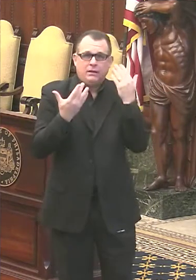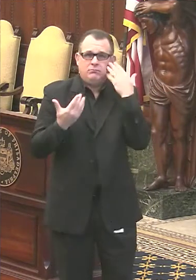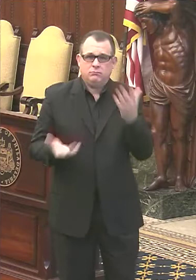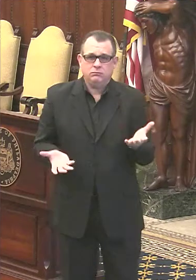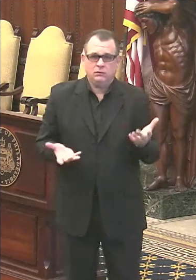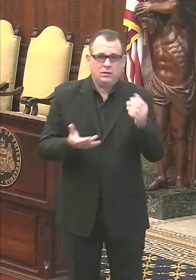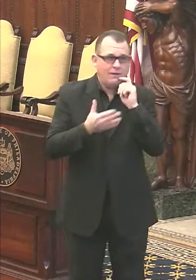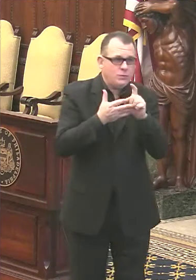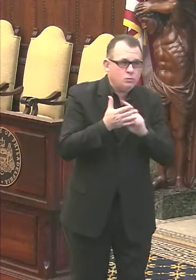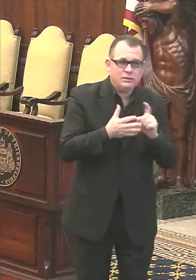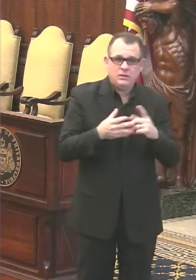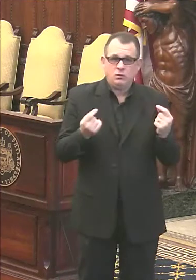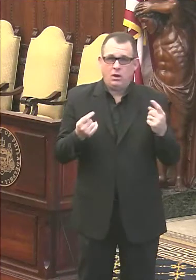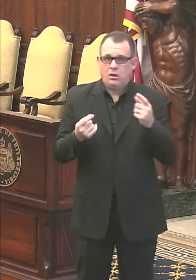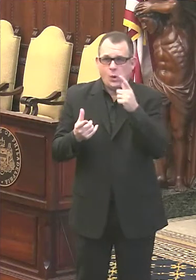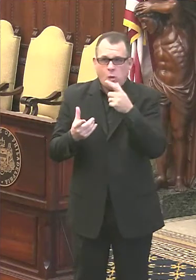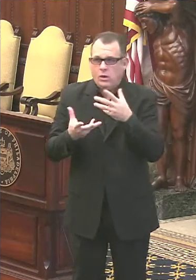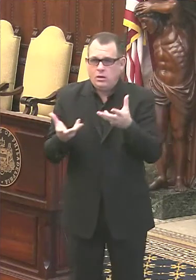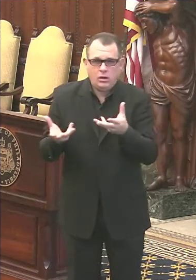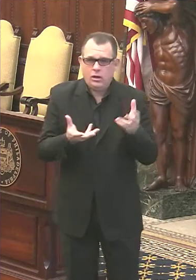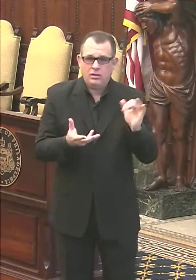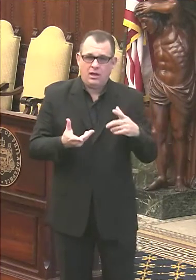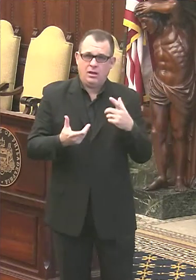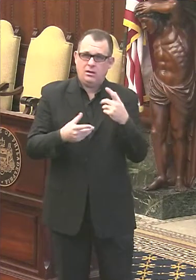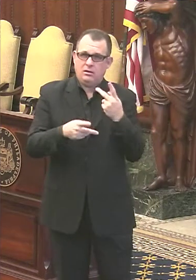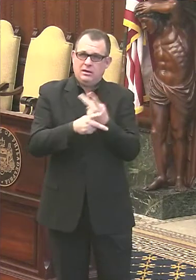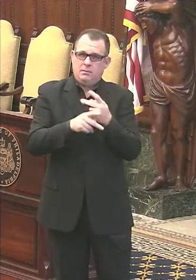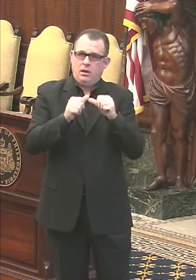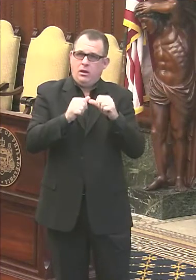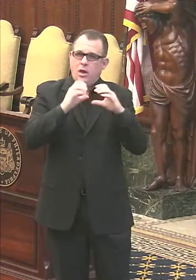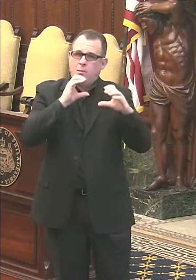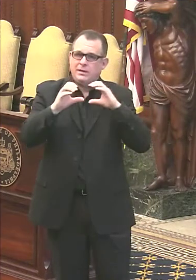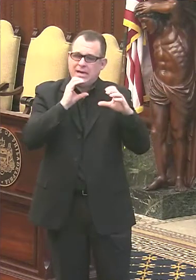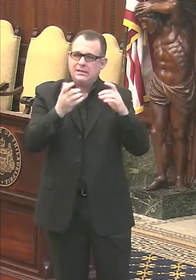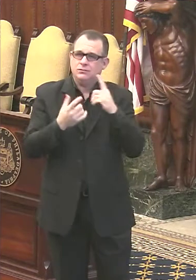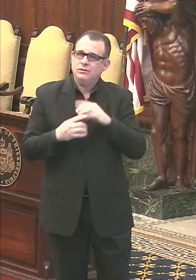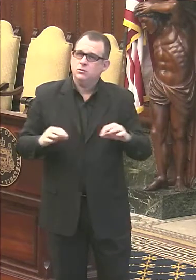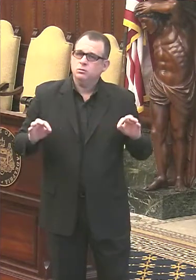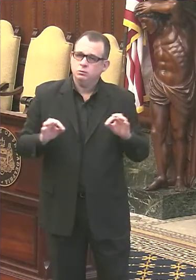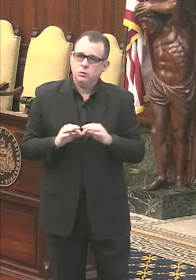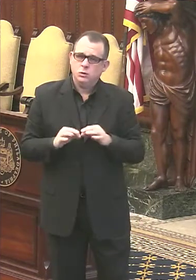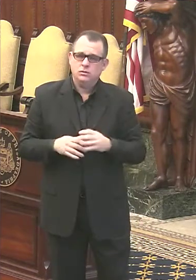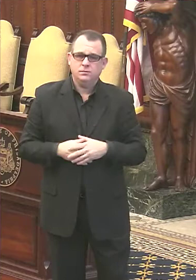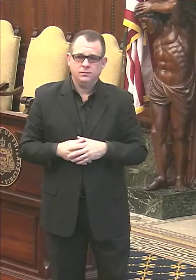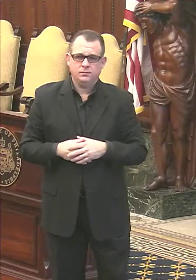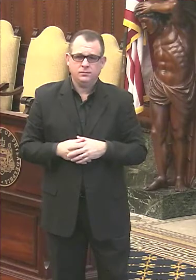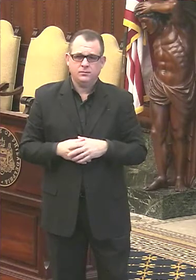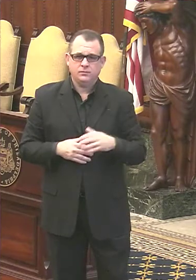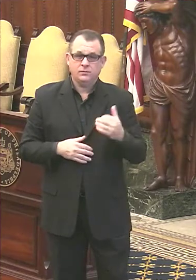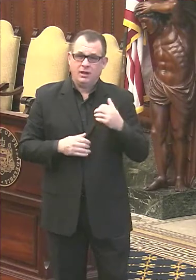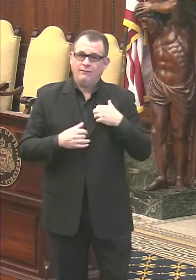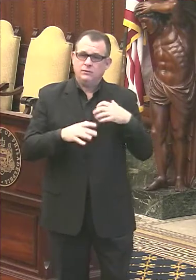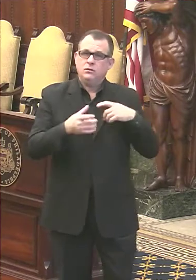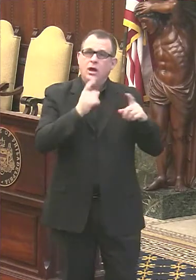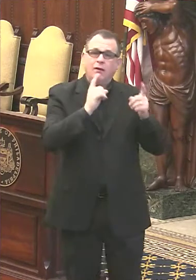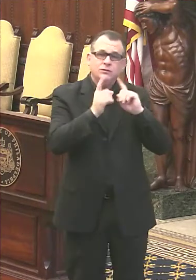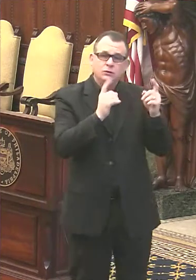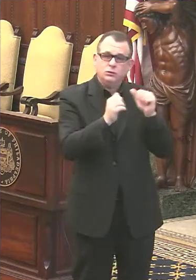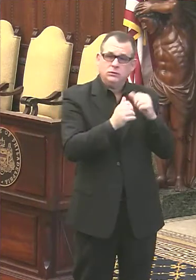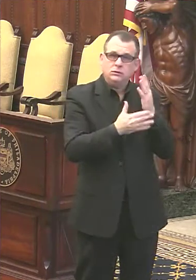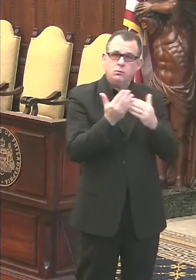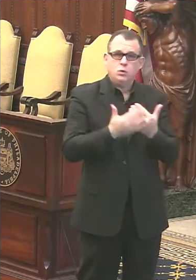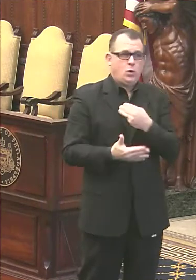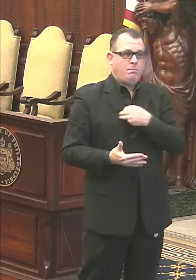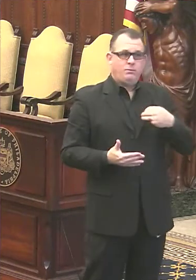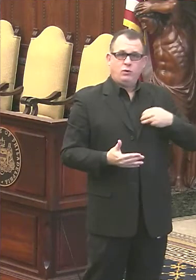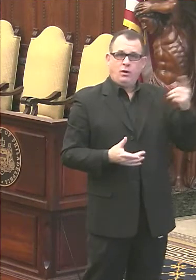vaccinating. So consistency and communication is our main request of the federal government. We have, I've had conversations with some of the incoming members of the Biden